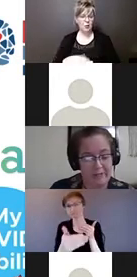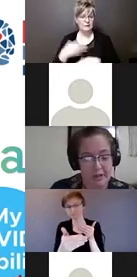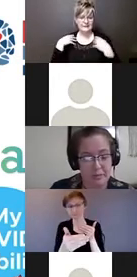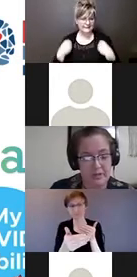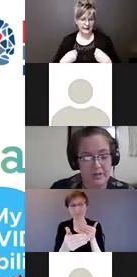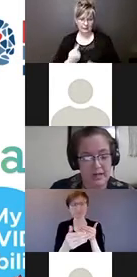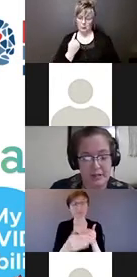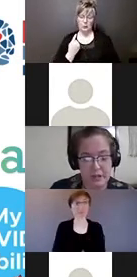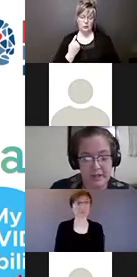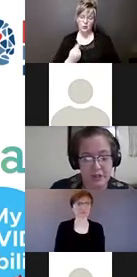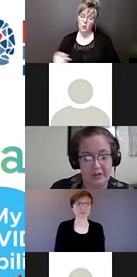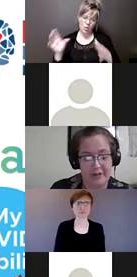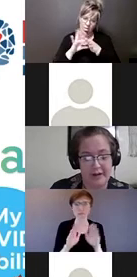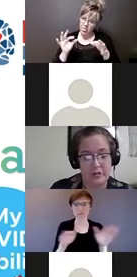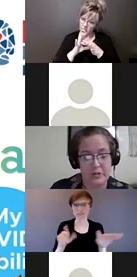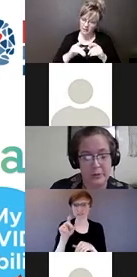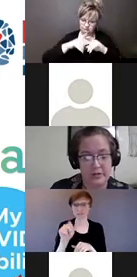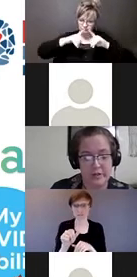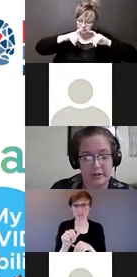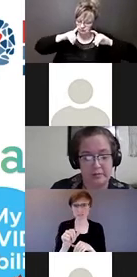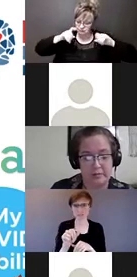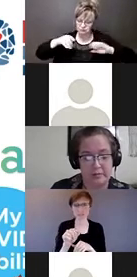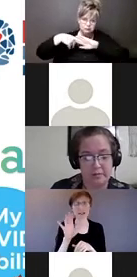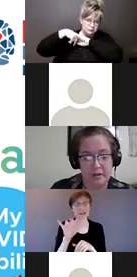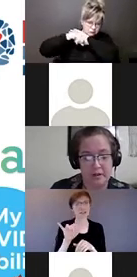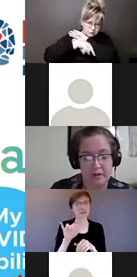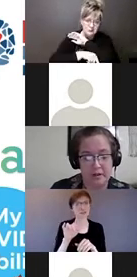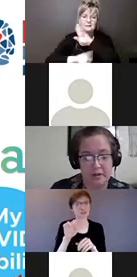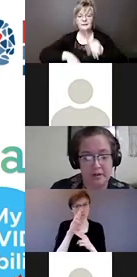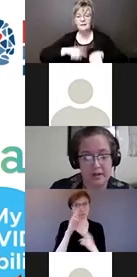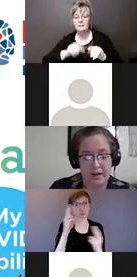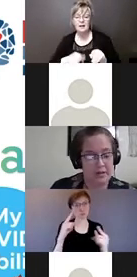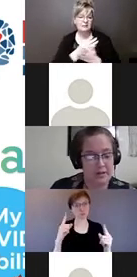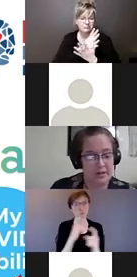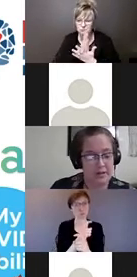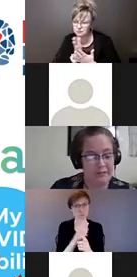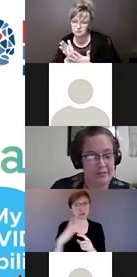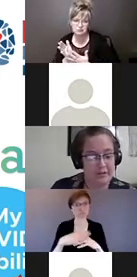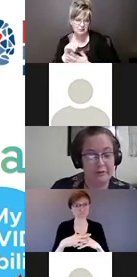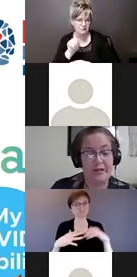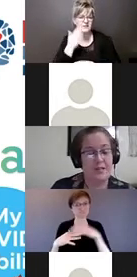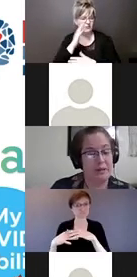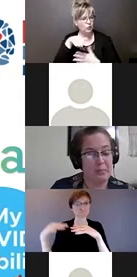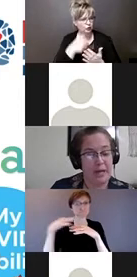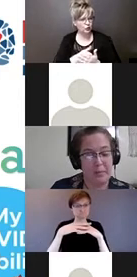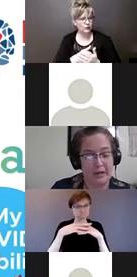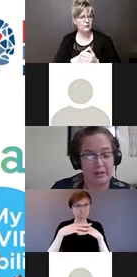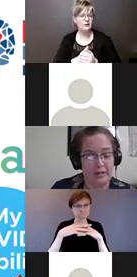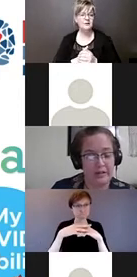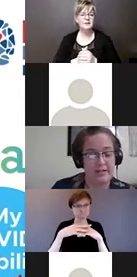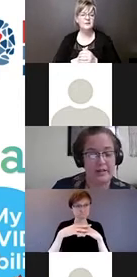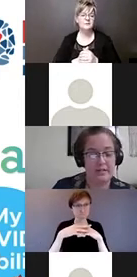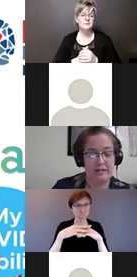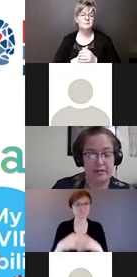unique variables and intersectional factors to consider. Childhood disability the phrase build back better